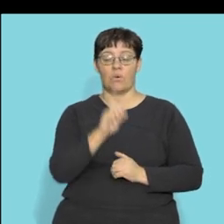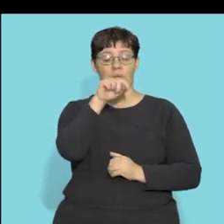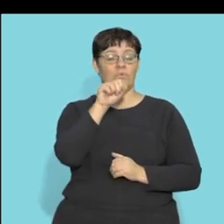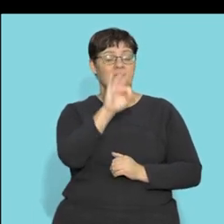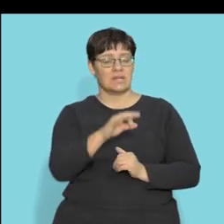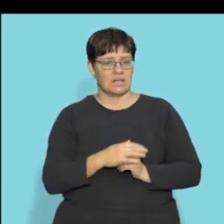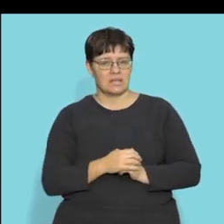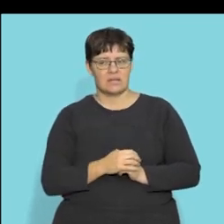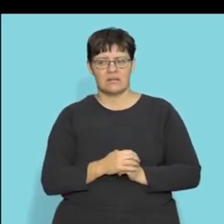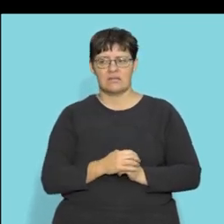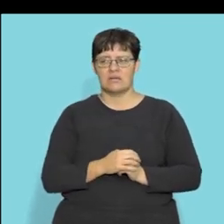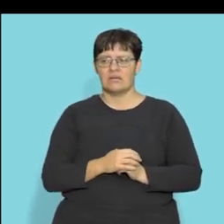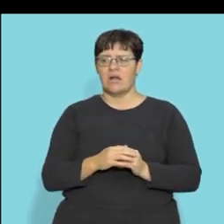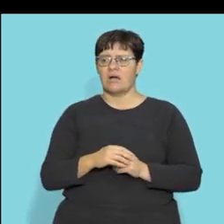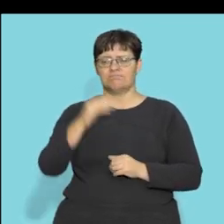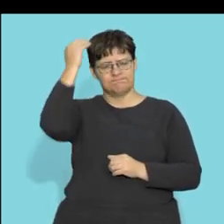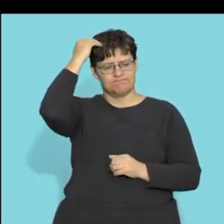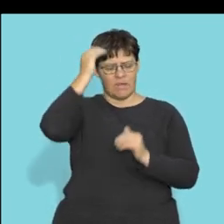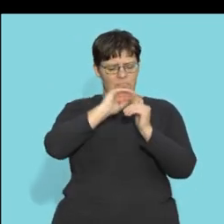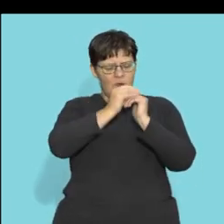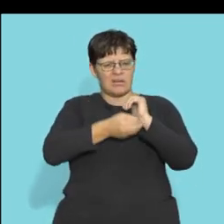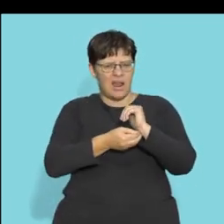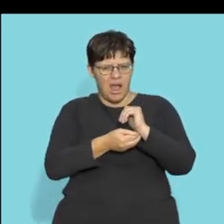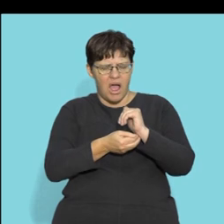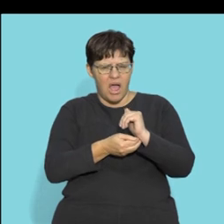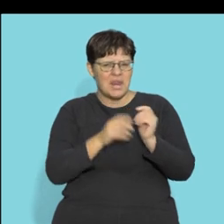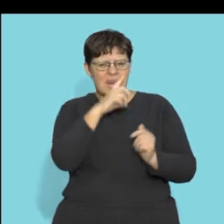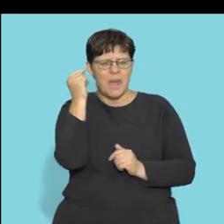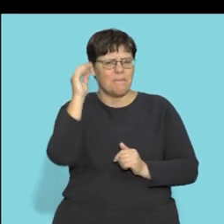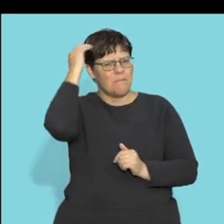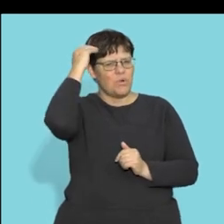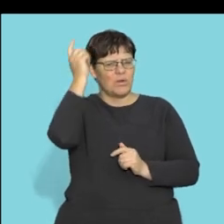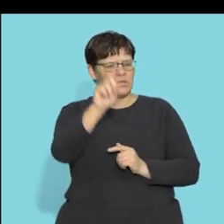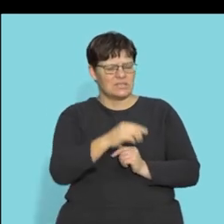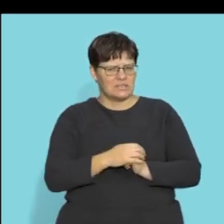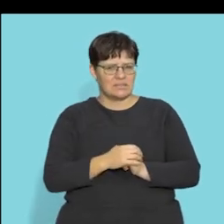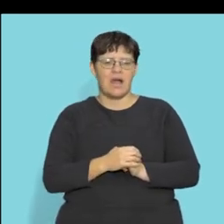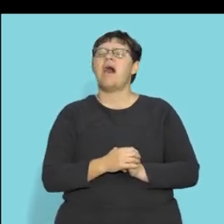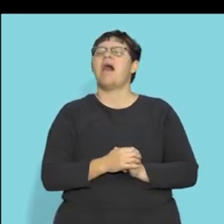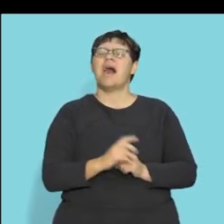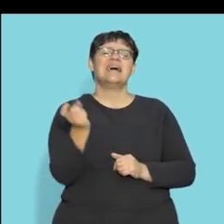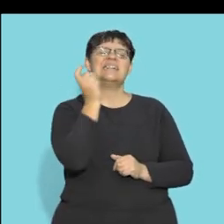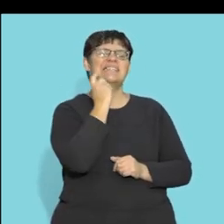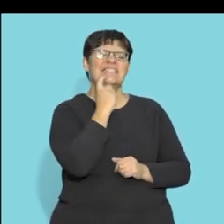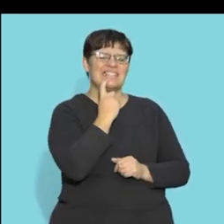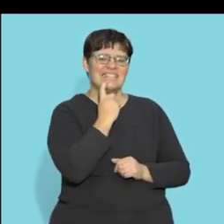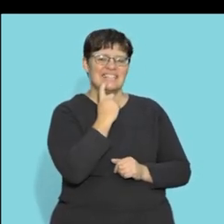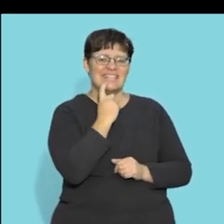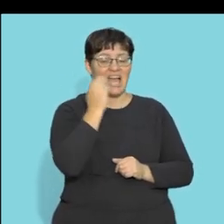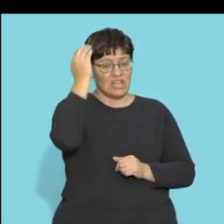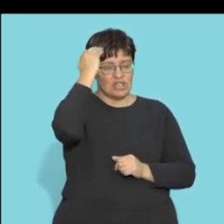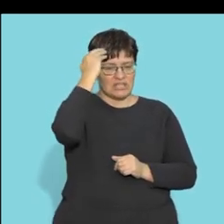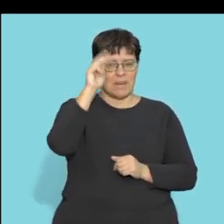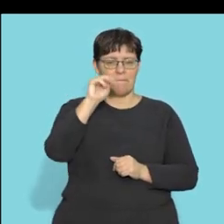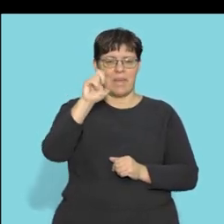1.3 what are the membranes surrounding the brain called oh this is so easy come on people this will can only be